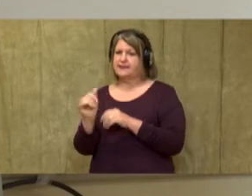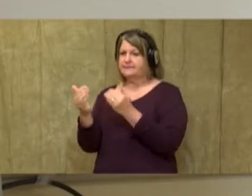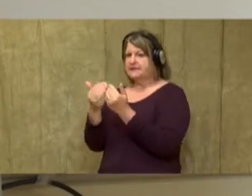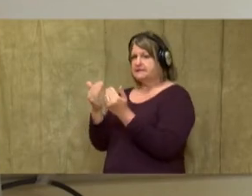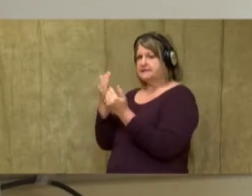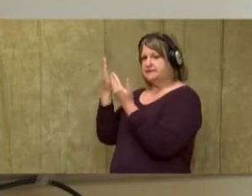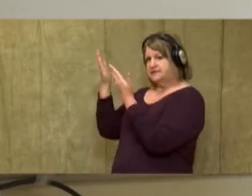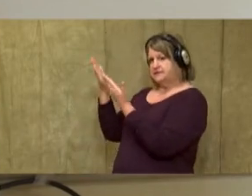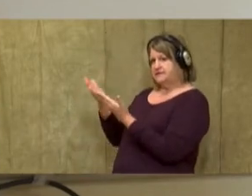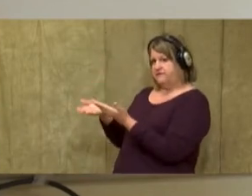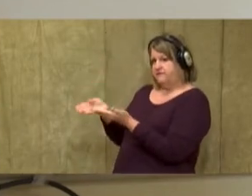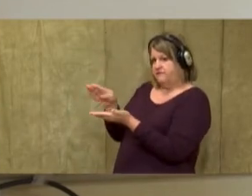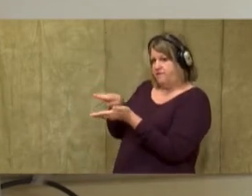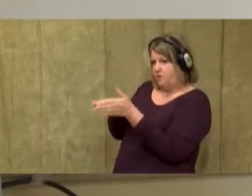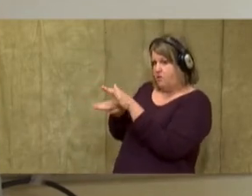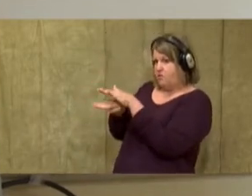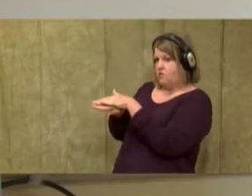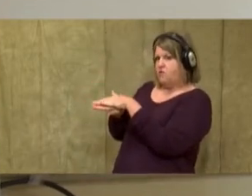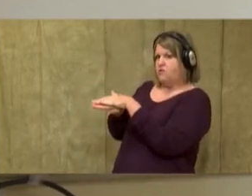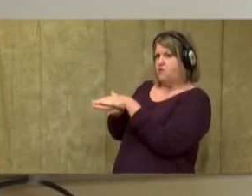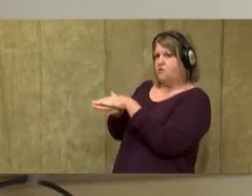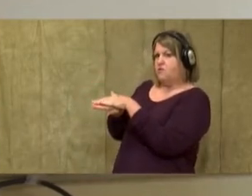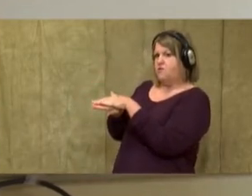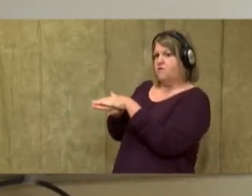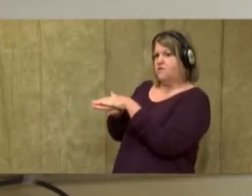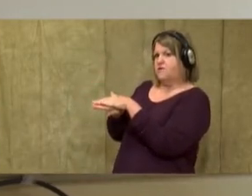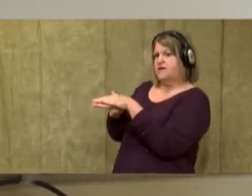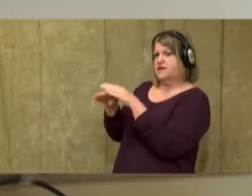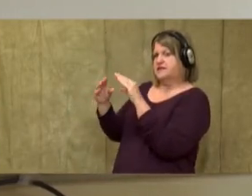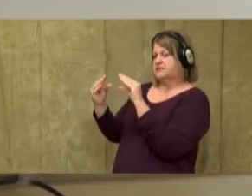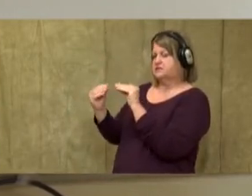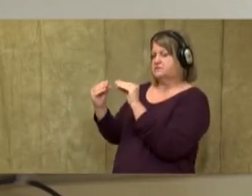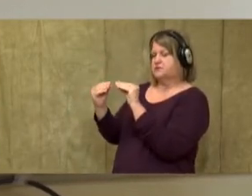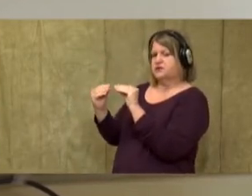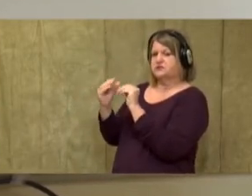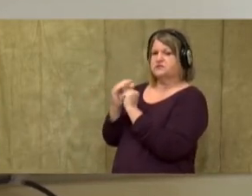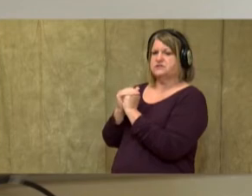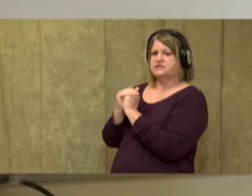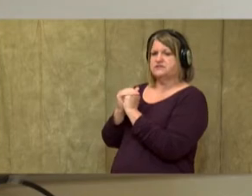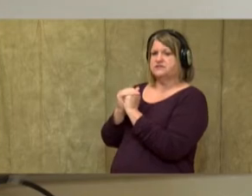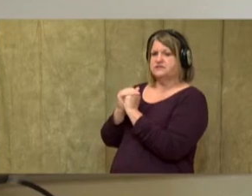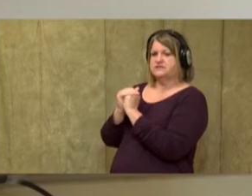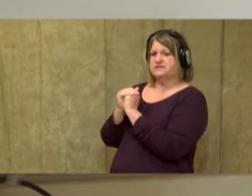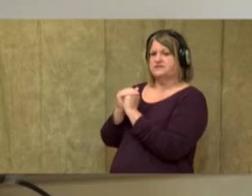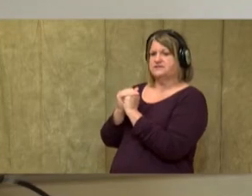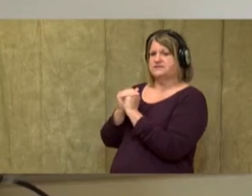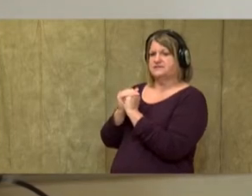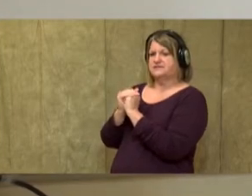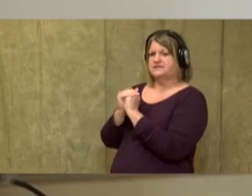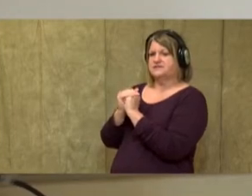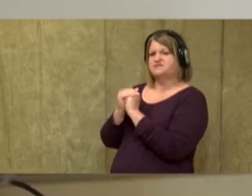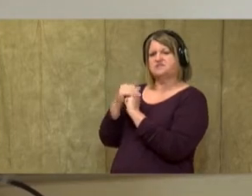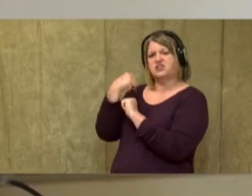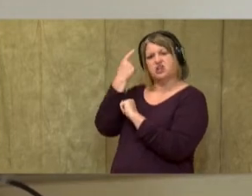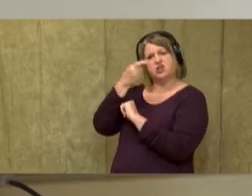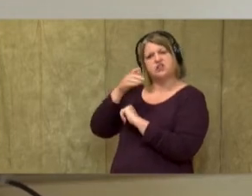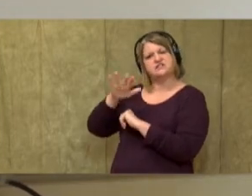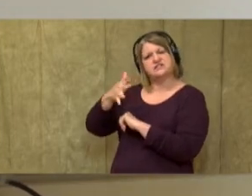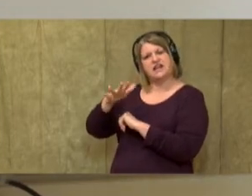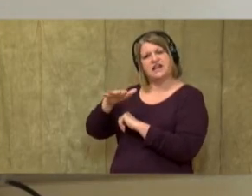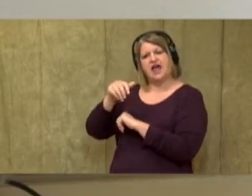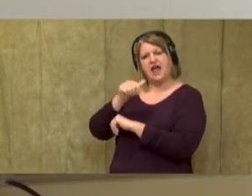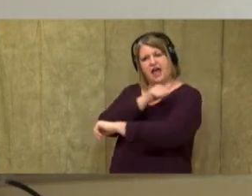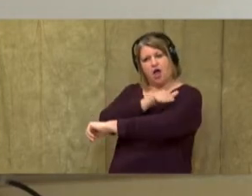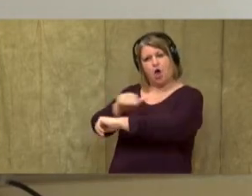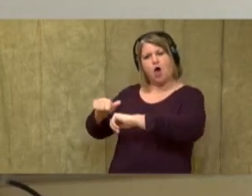fold and squish the paper until I get an arm shape. And we're going to